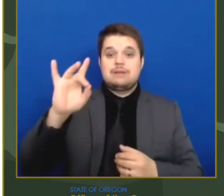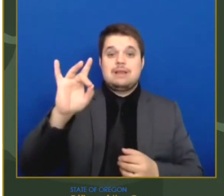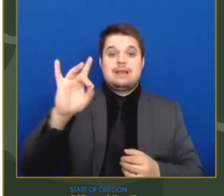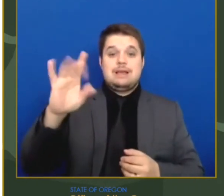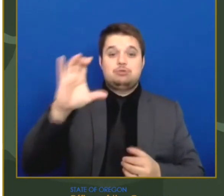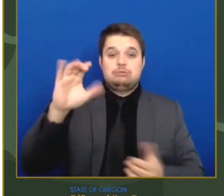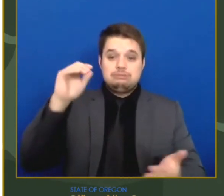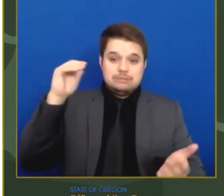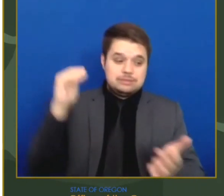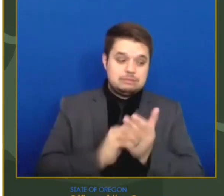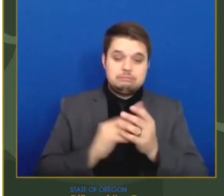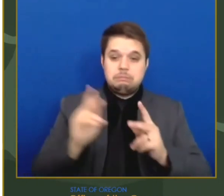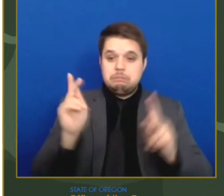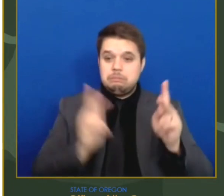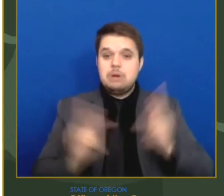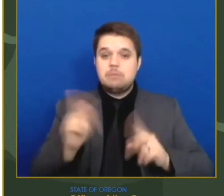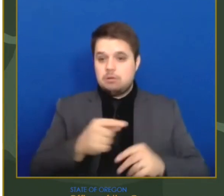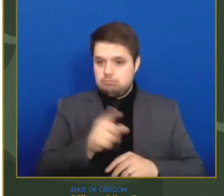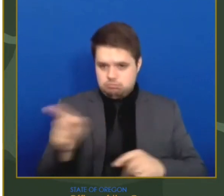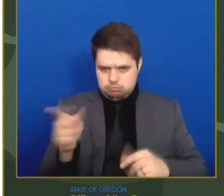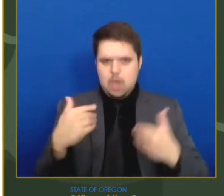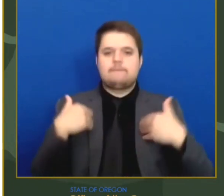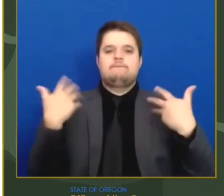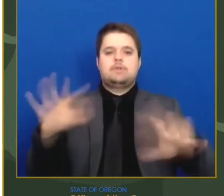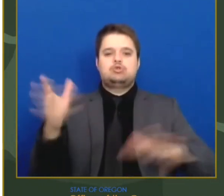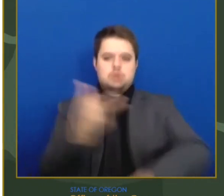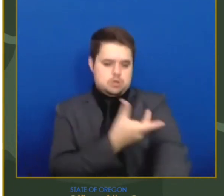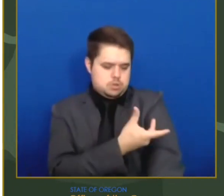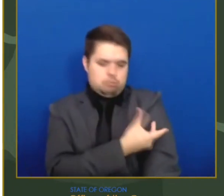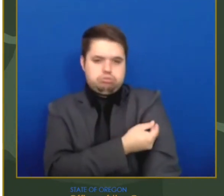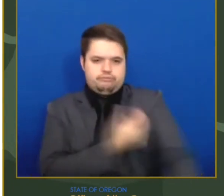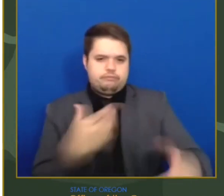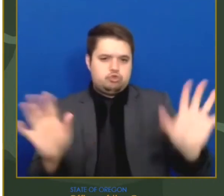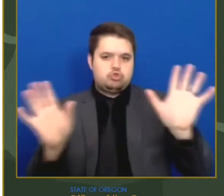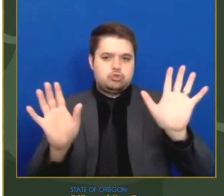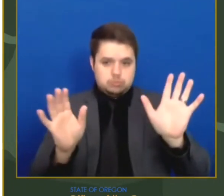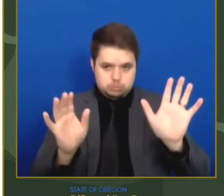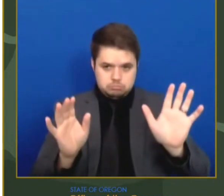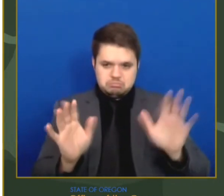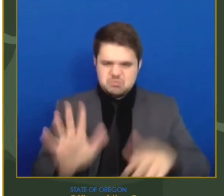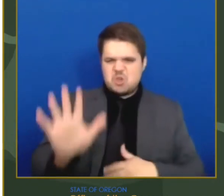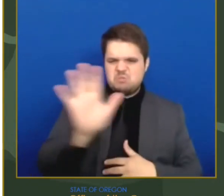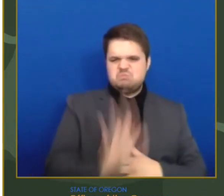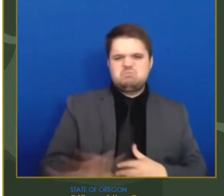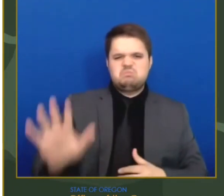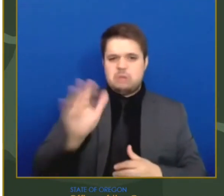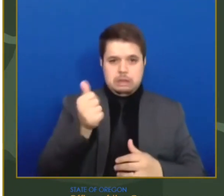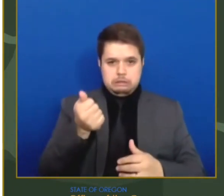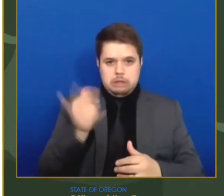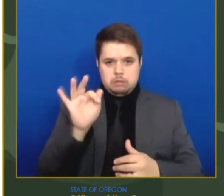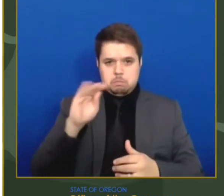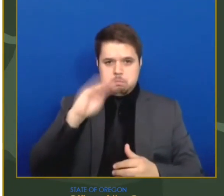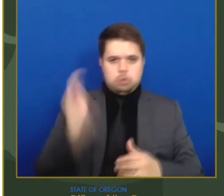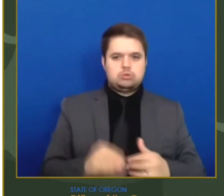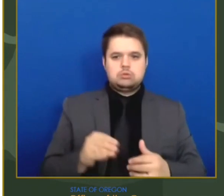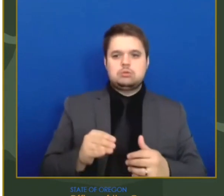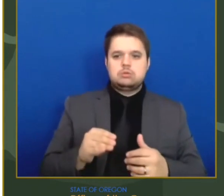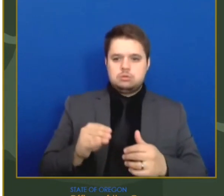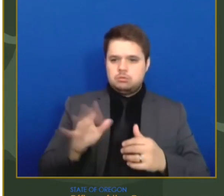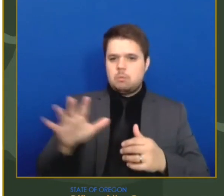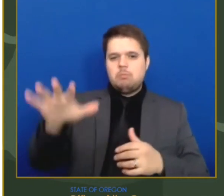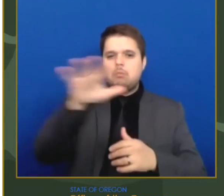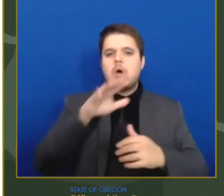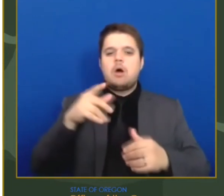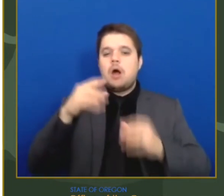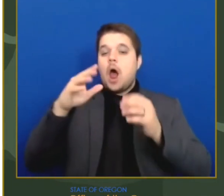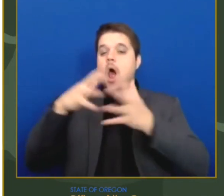Oregon has administered first doses to 19% of our population are almost one in every five Oregonians. The national average is 19%.